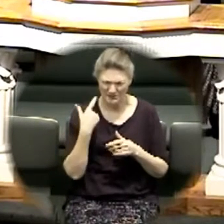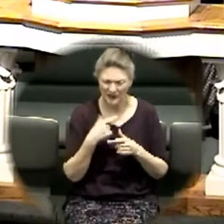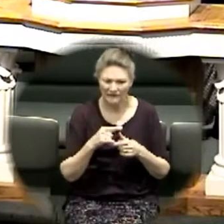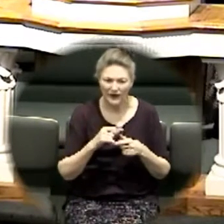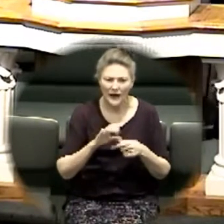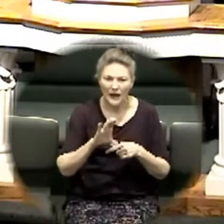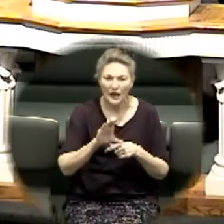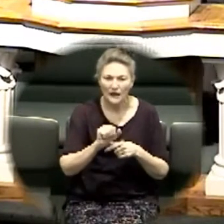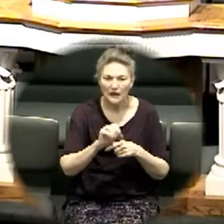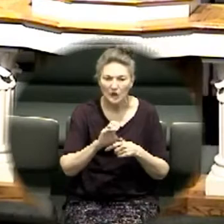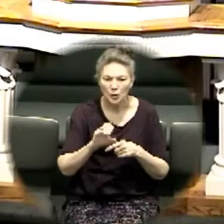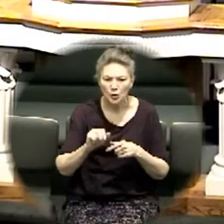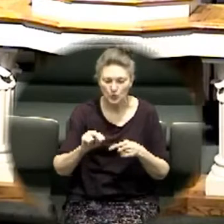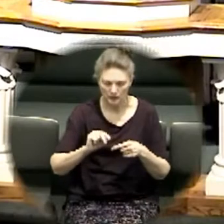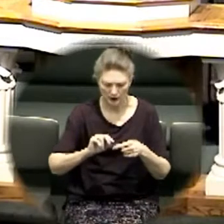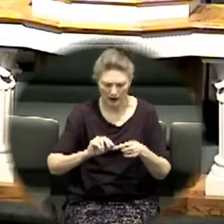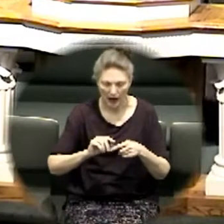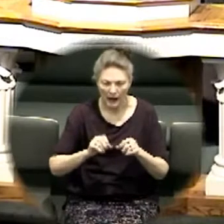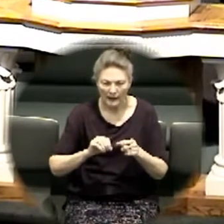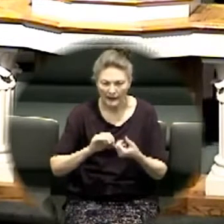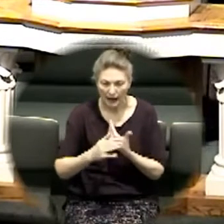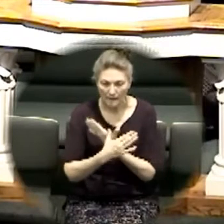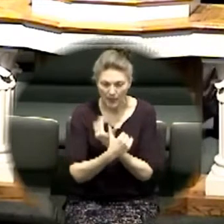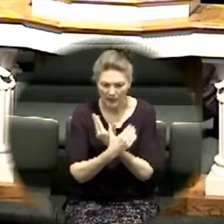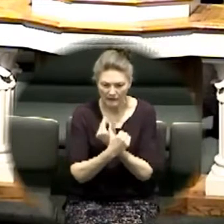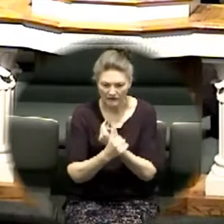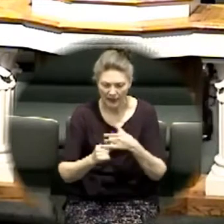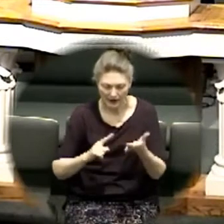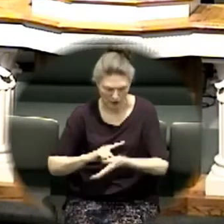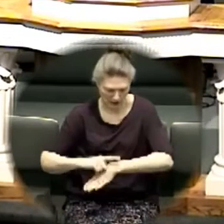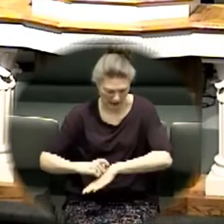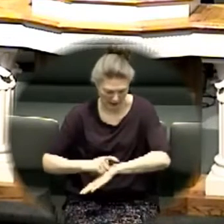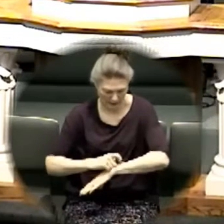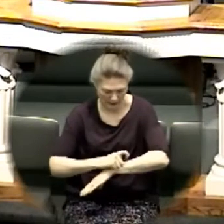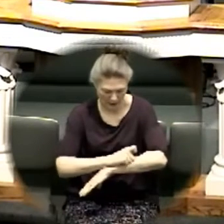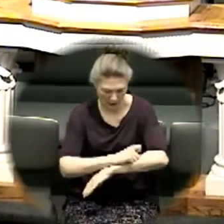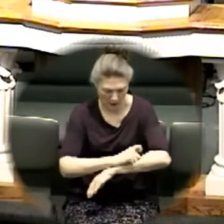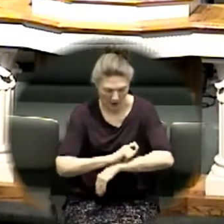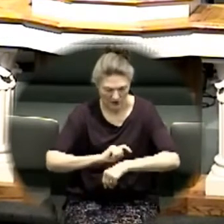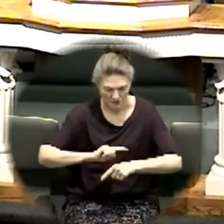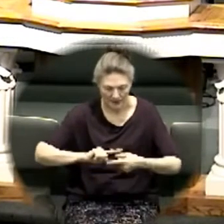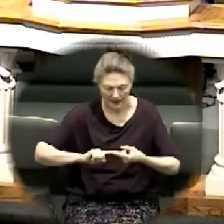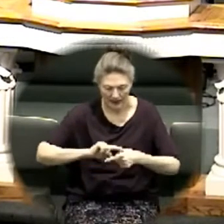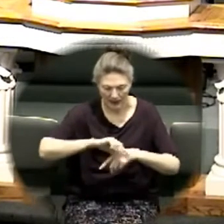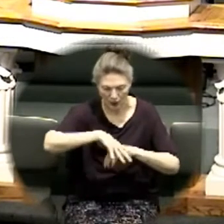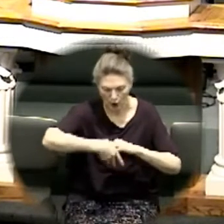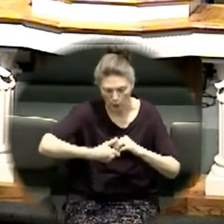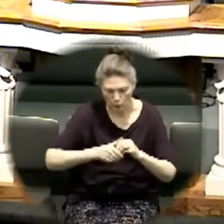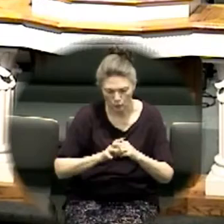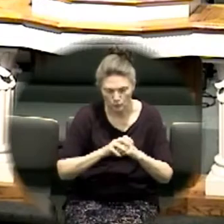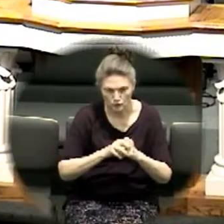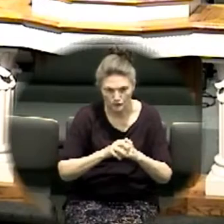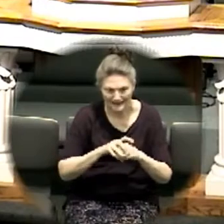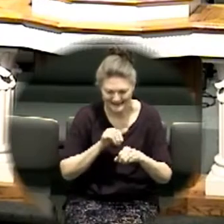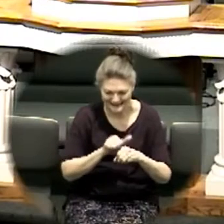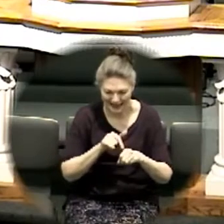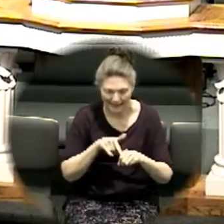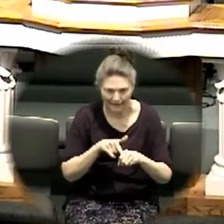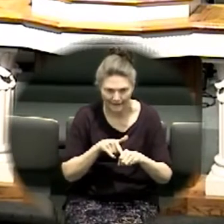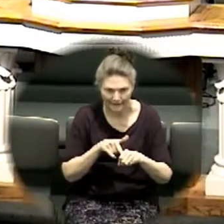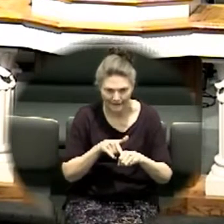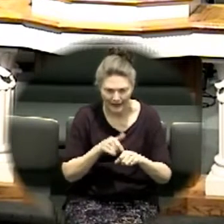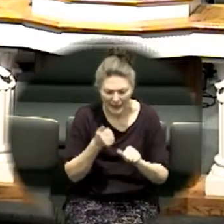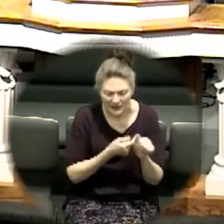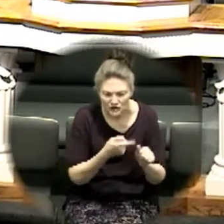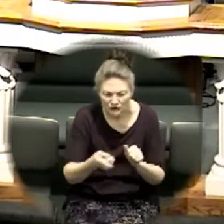and trained and prepared for such a time as this and each of you has had different abilities and qualities that pastor has